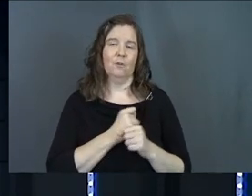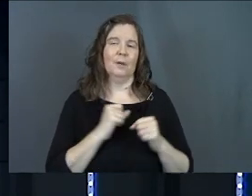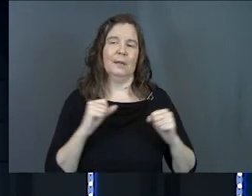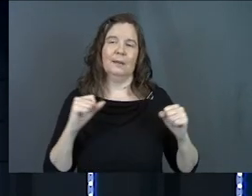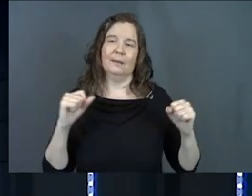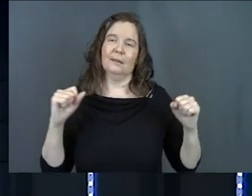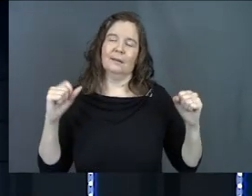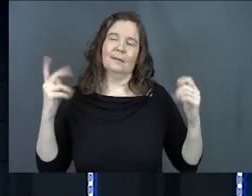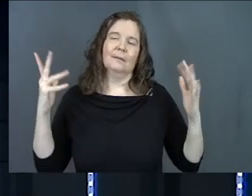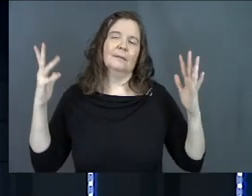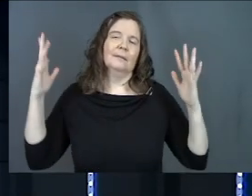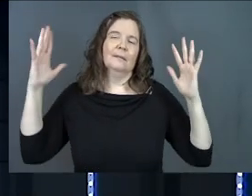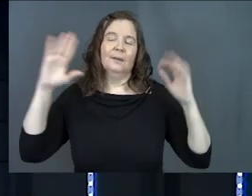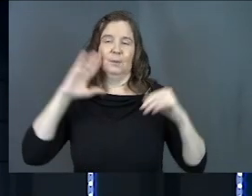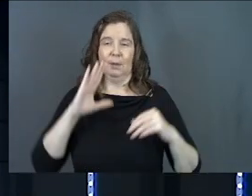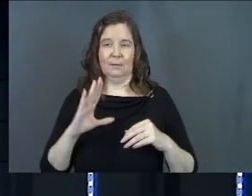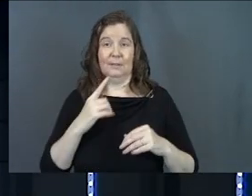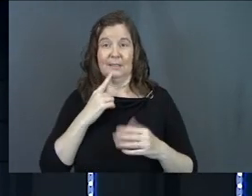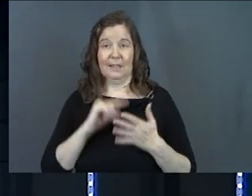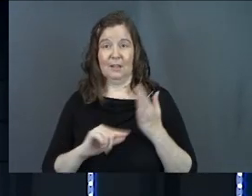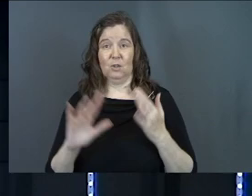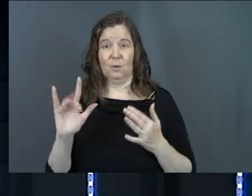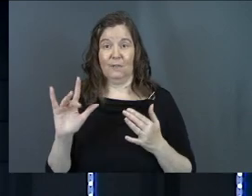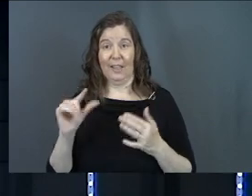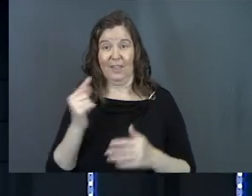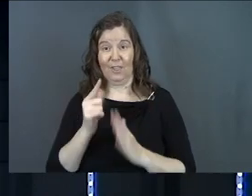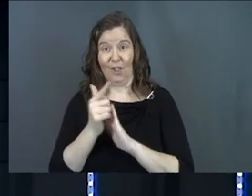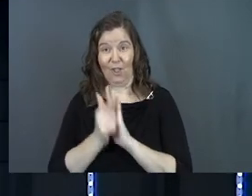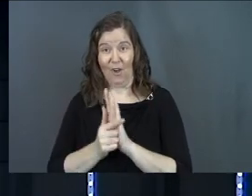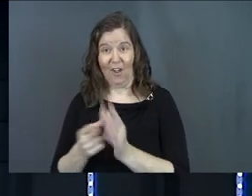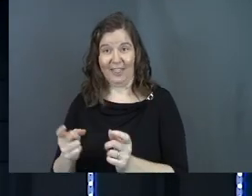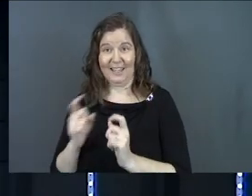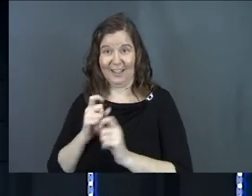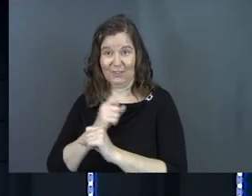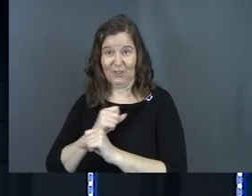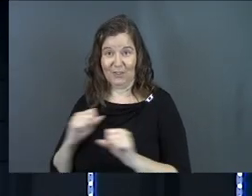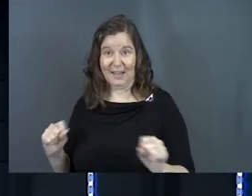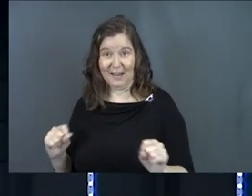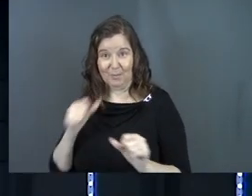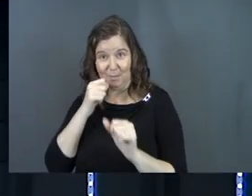He says that in 25. The law that gives you freedom, remember?